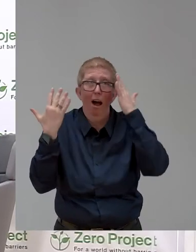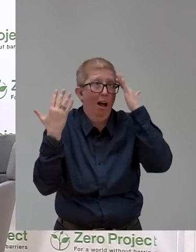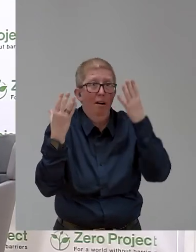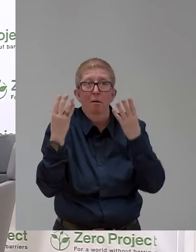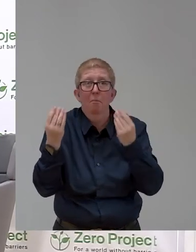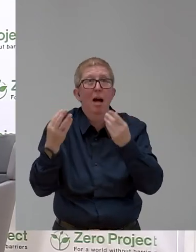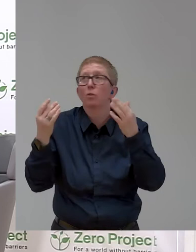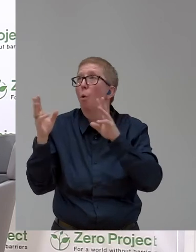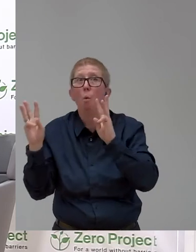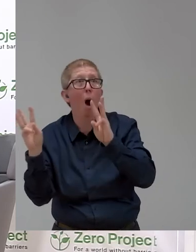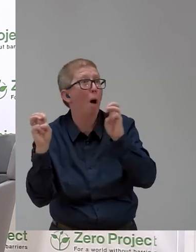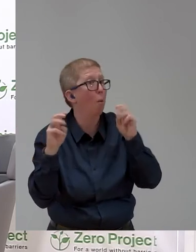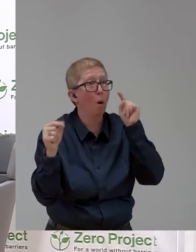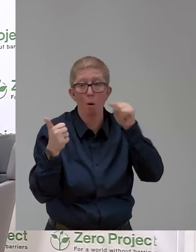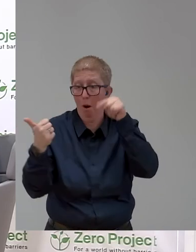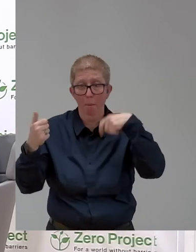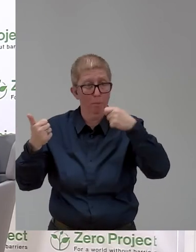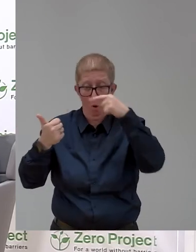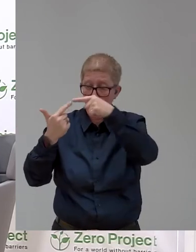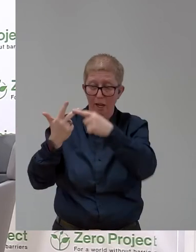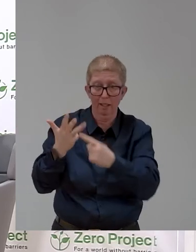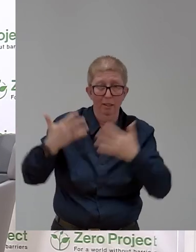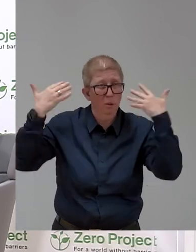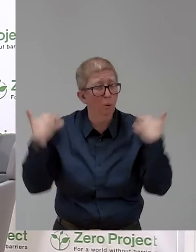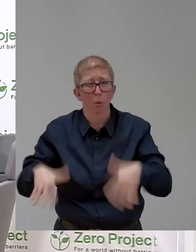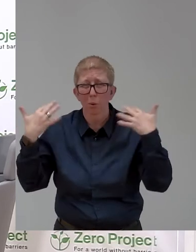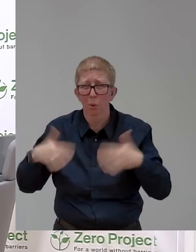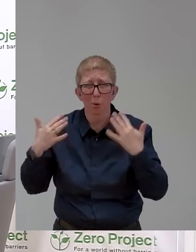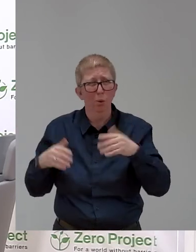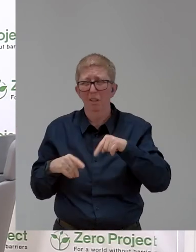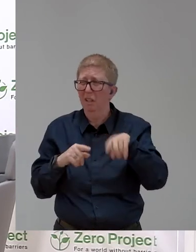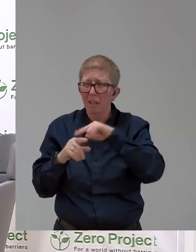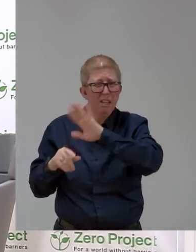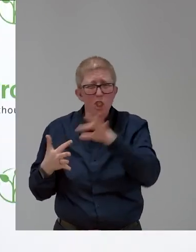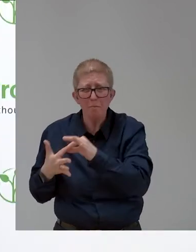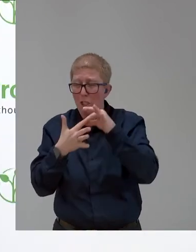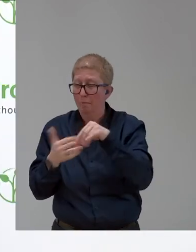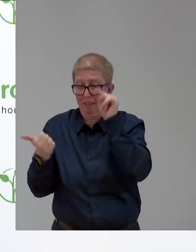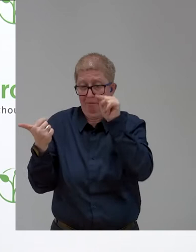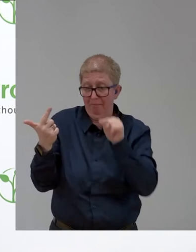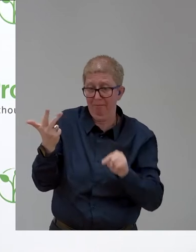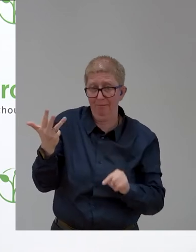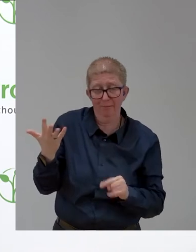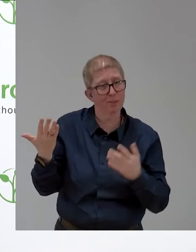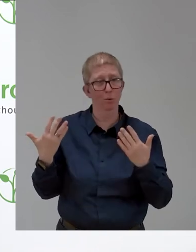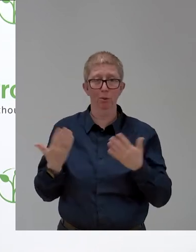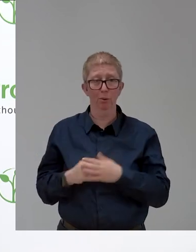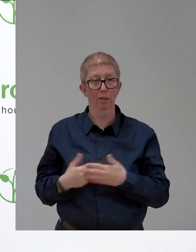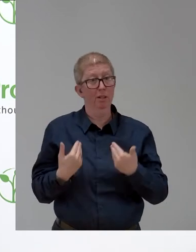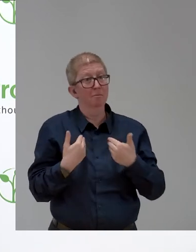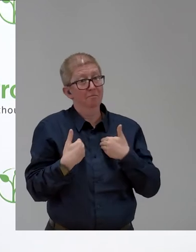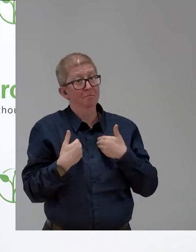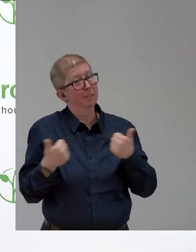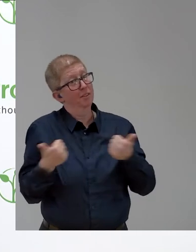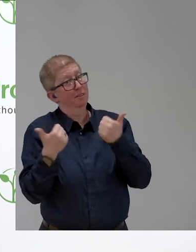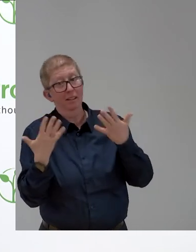if I have, it's really exceptional. You know, what for me is amazing. I mean, we get all these nominations and we take a look at